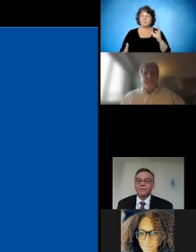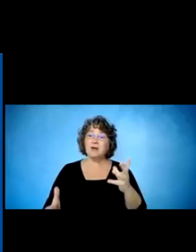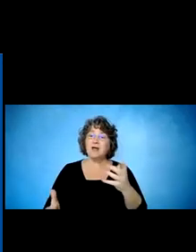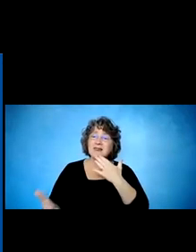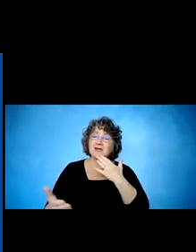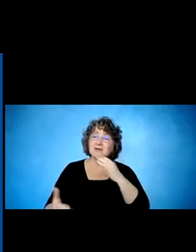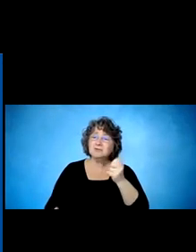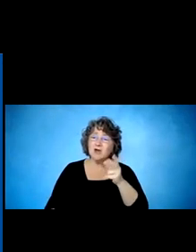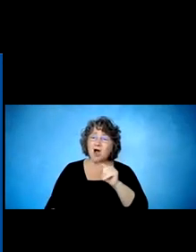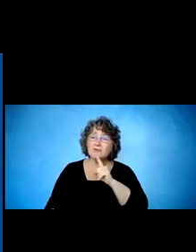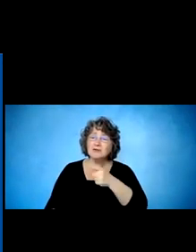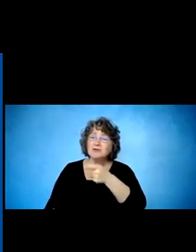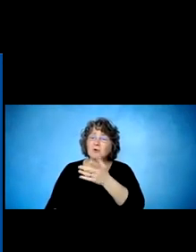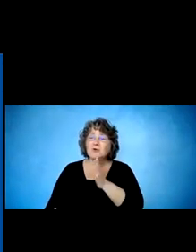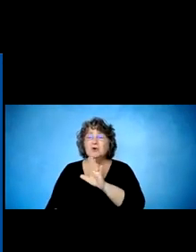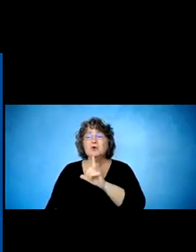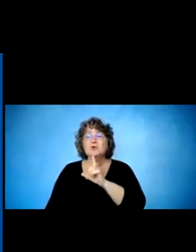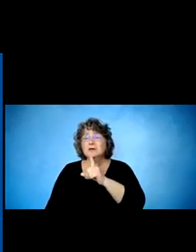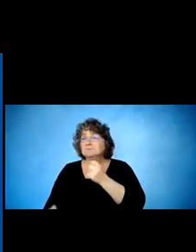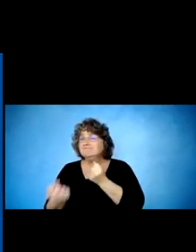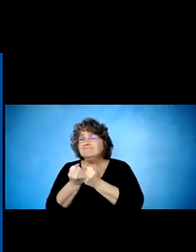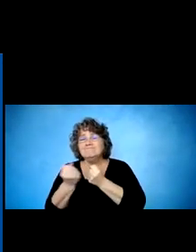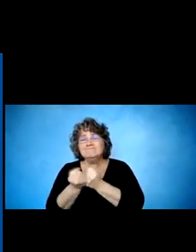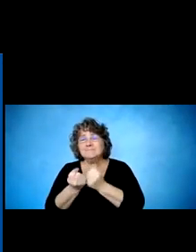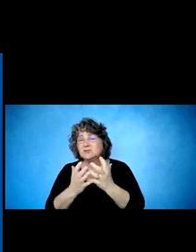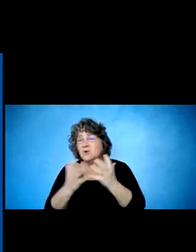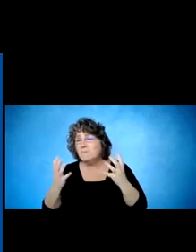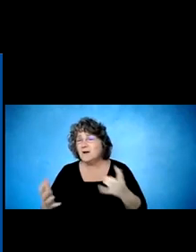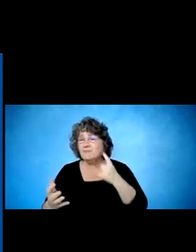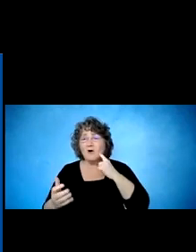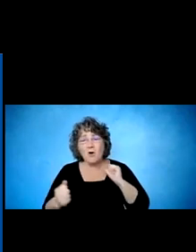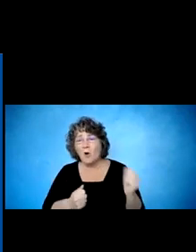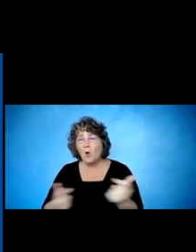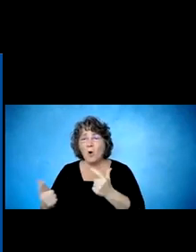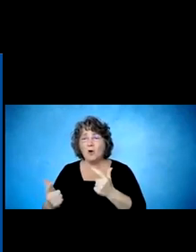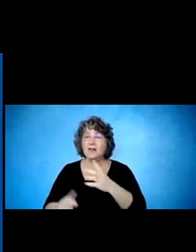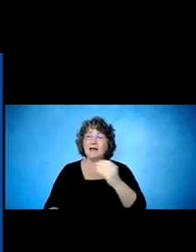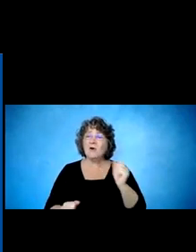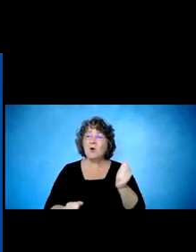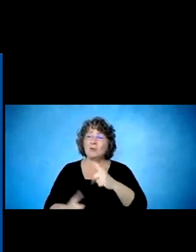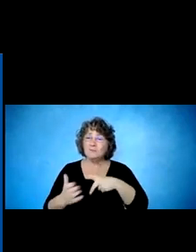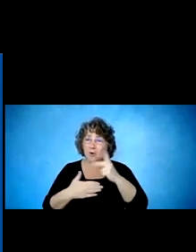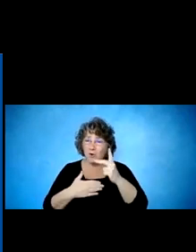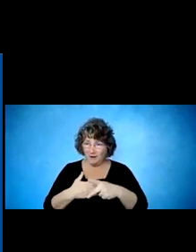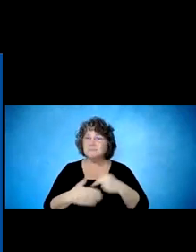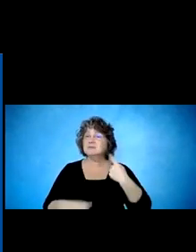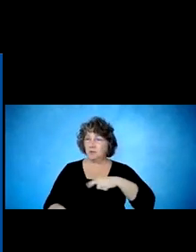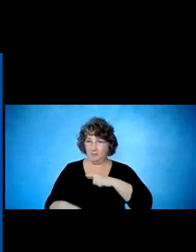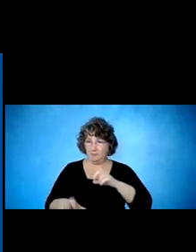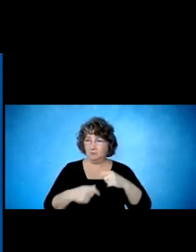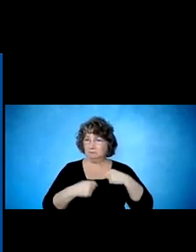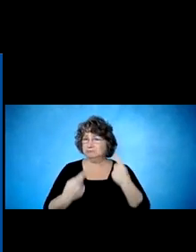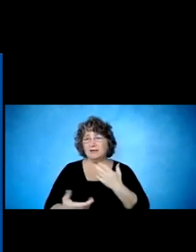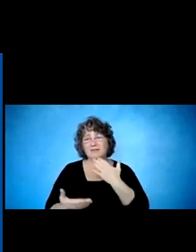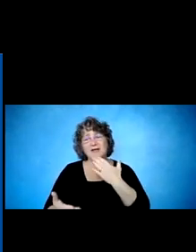advocate for everyone and all the projects and programs that we've been doing. So, John, thank you very much